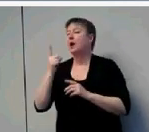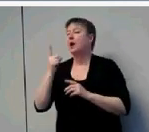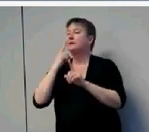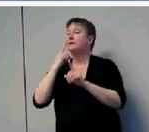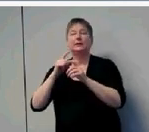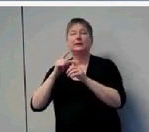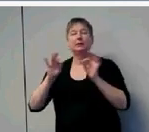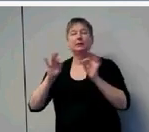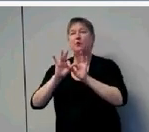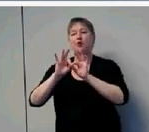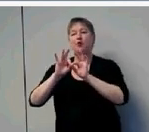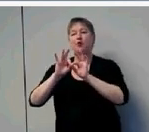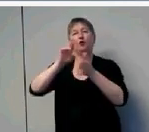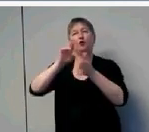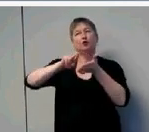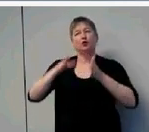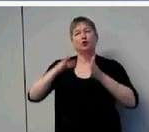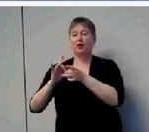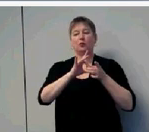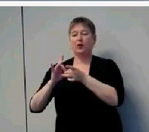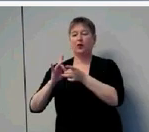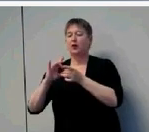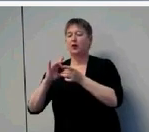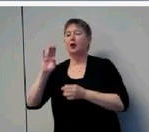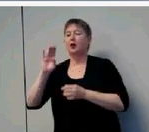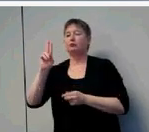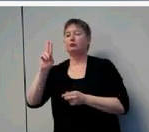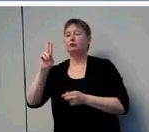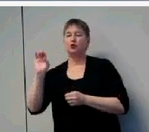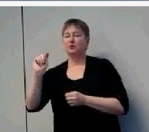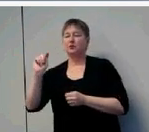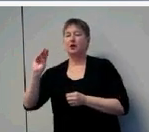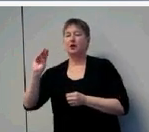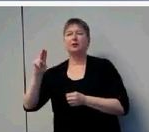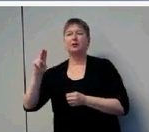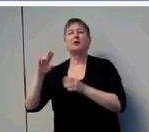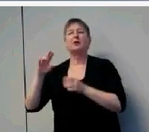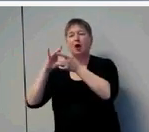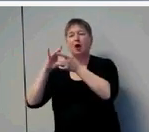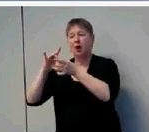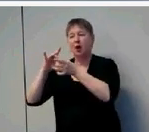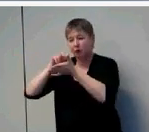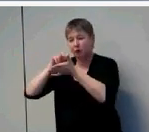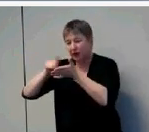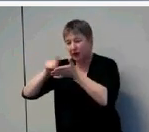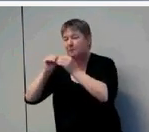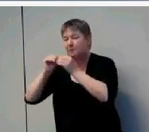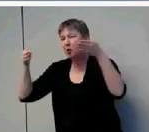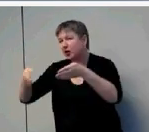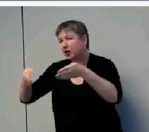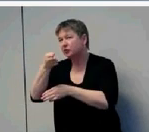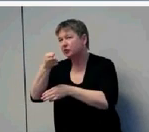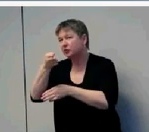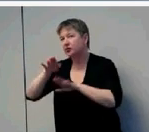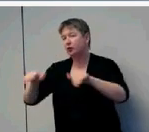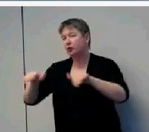Dr. Bruce Humlin on the multi-state study on the outcomes of children with mild to severe hearing